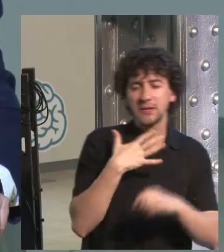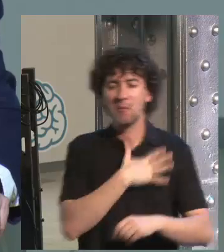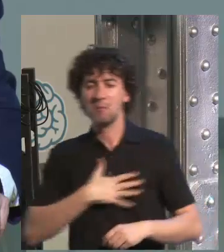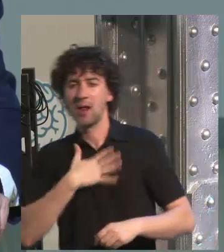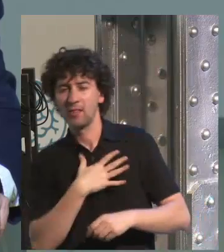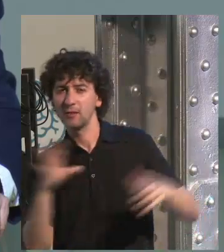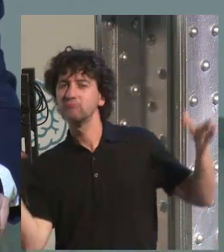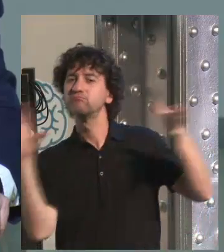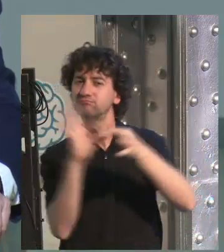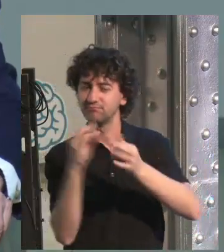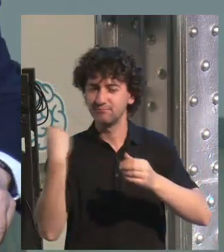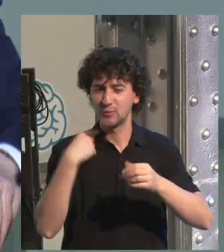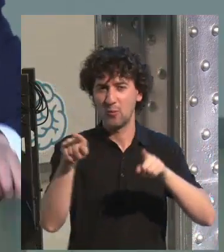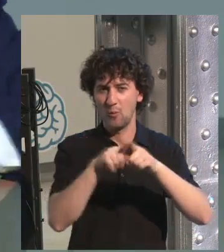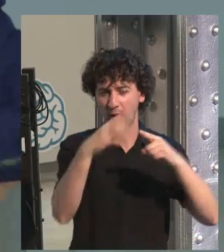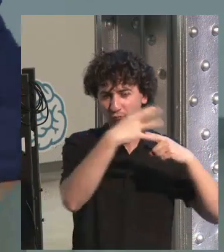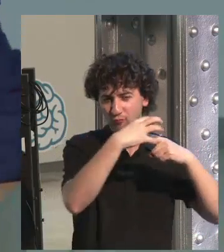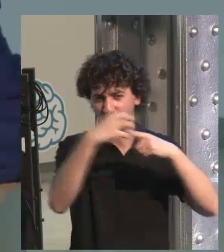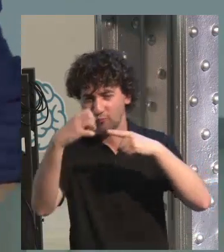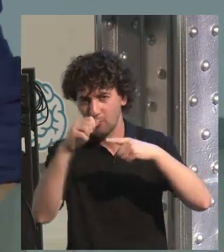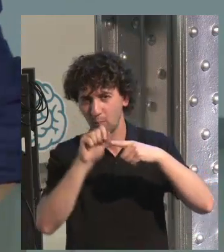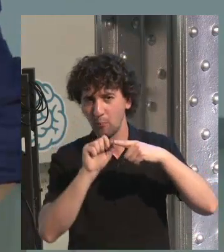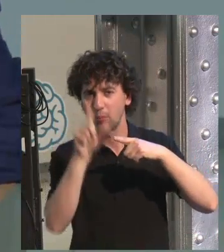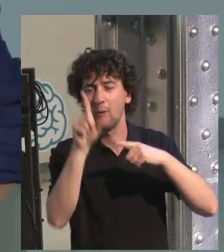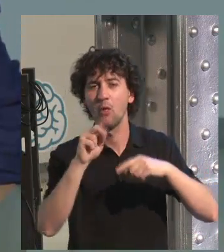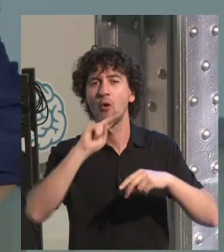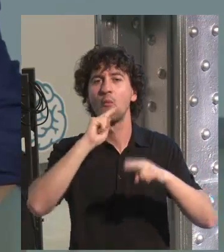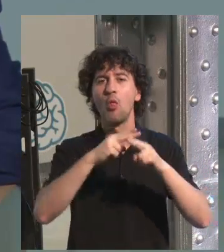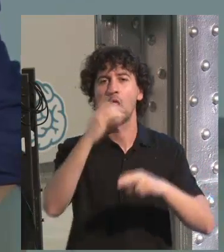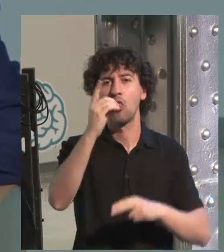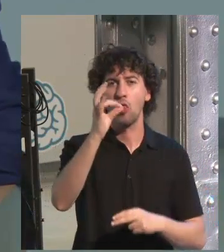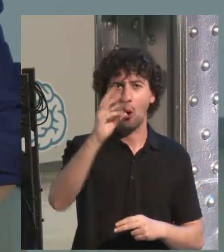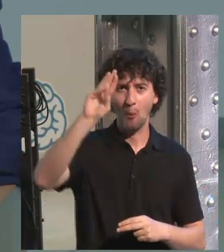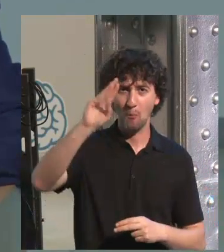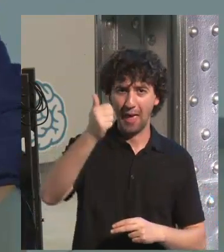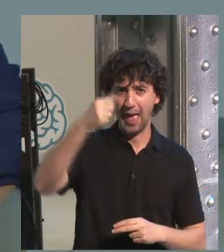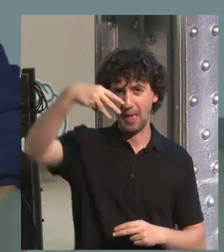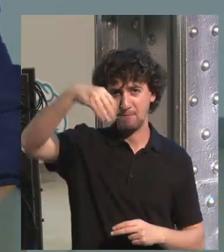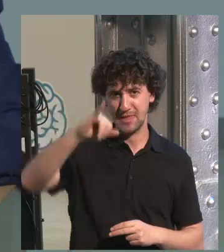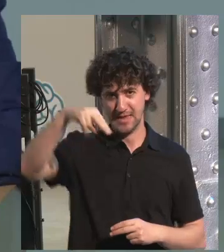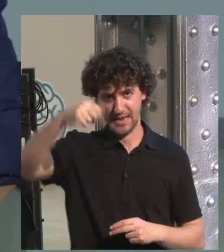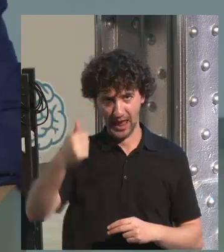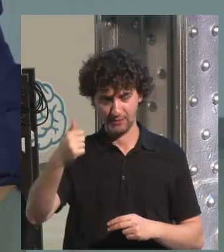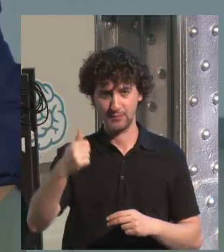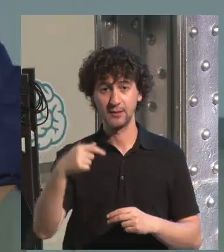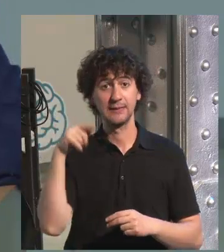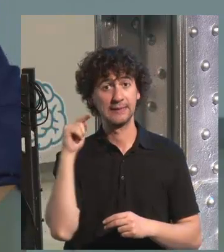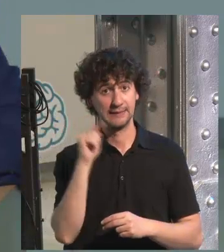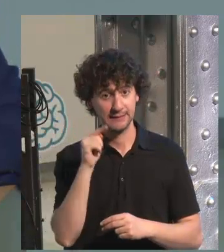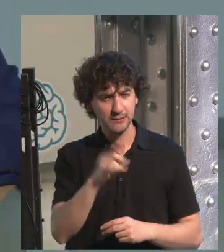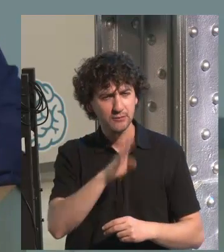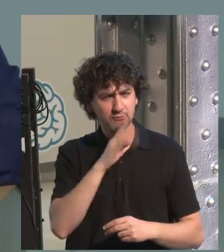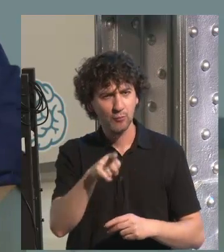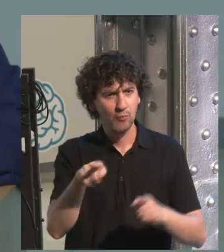pleasure will be linked with dopamine. And that is the base for all this process.